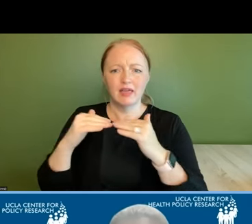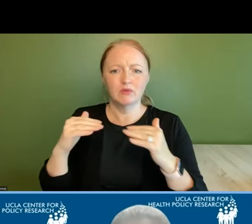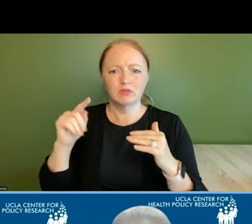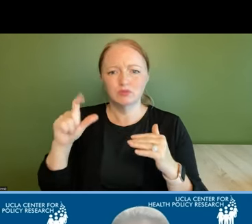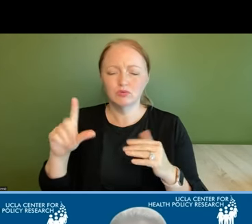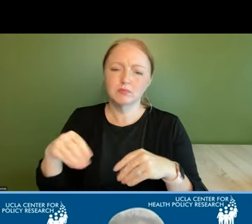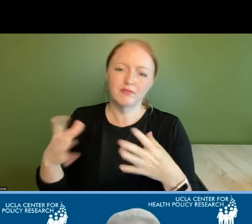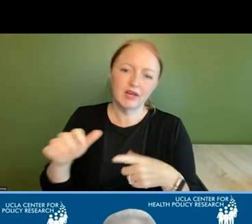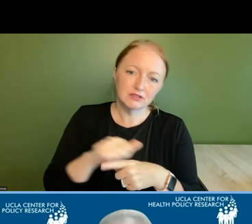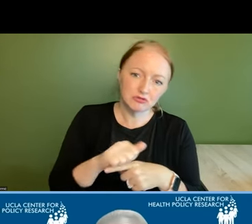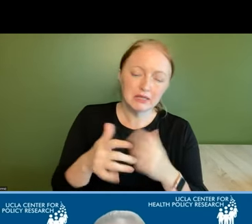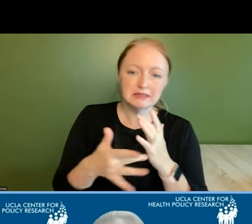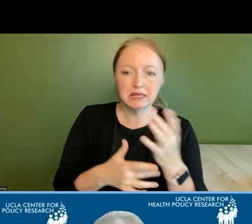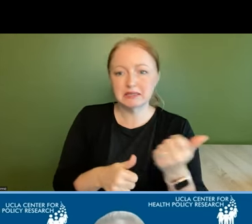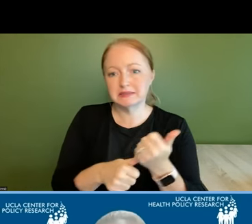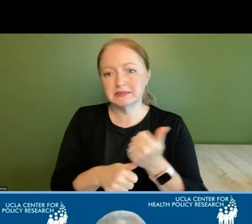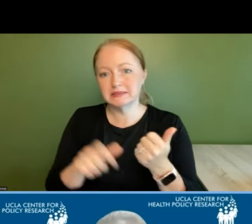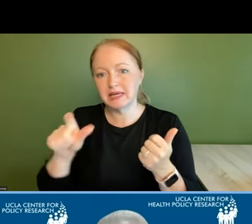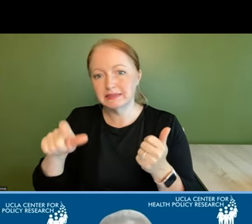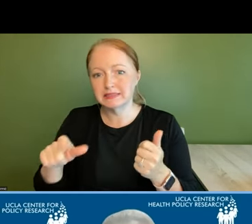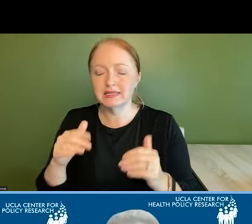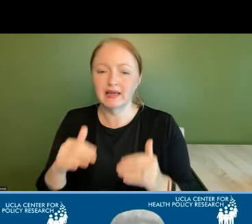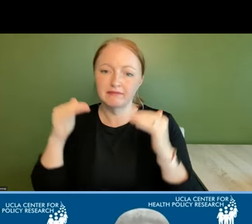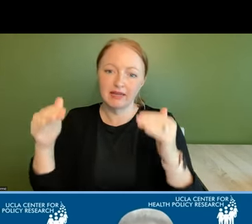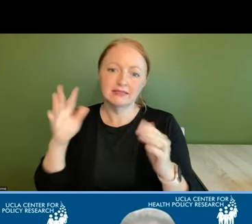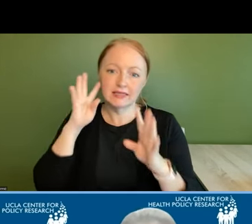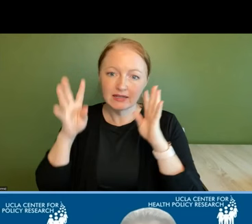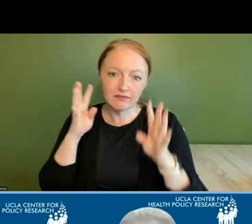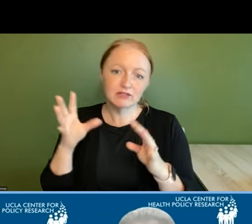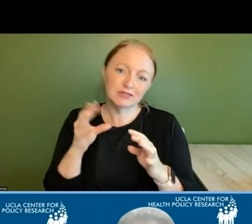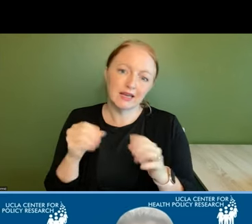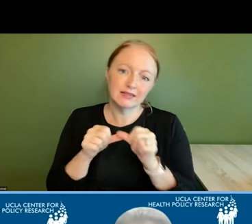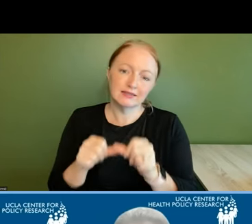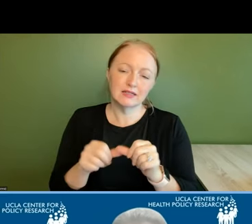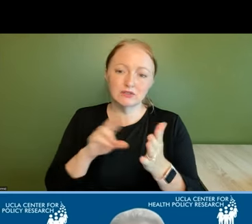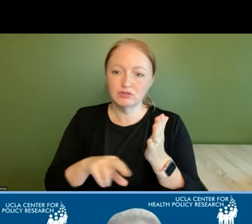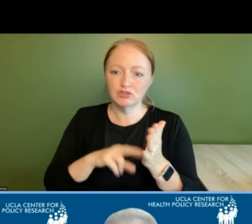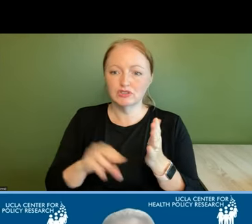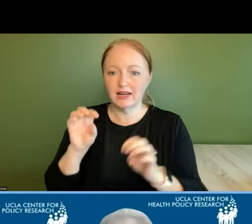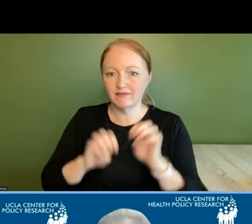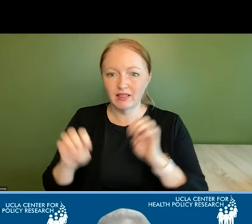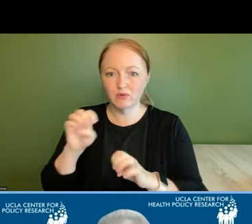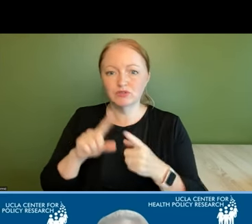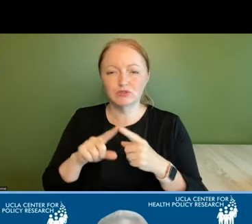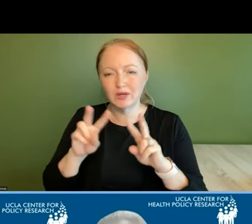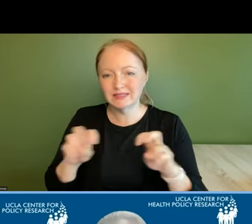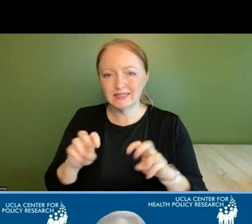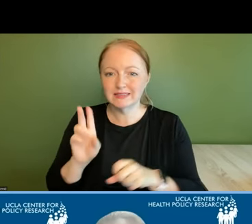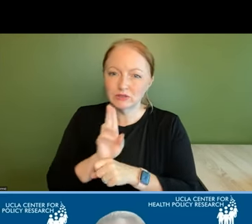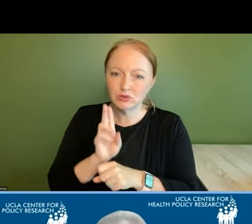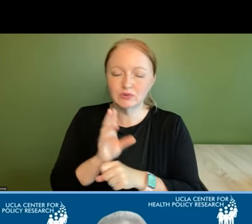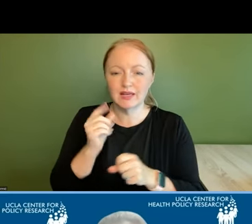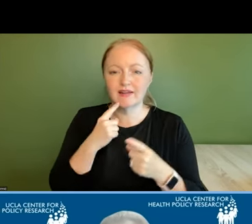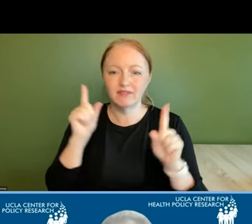training and technical assistance as needed advancing innovations and conducting research and evaluation to assess its use and